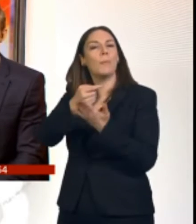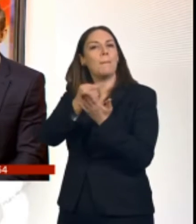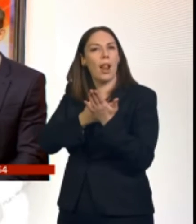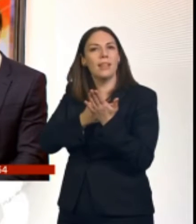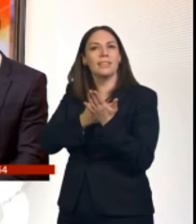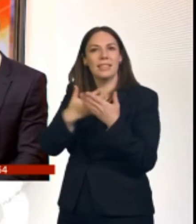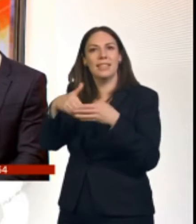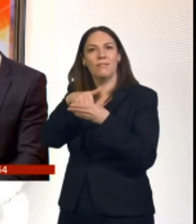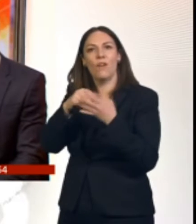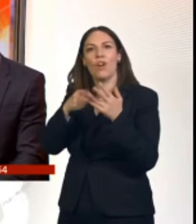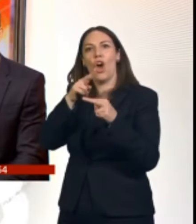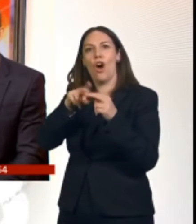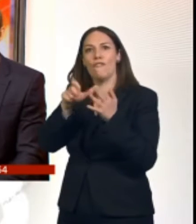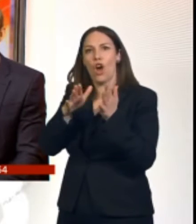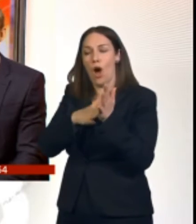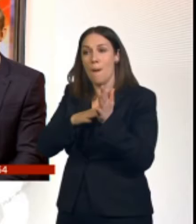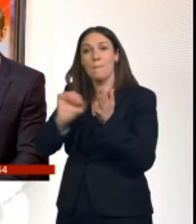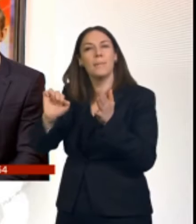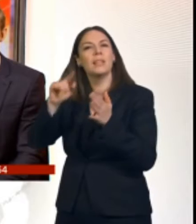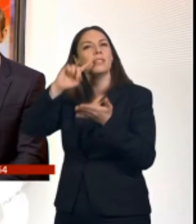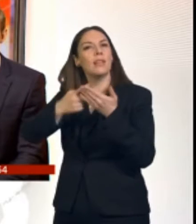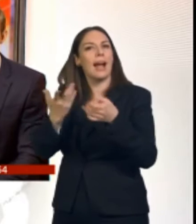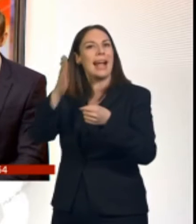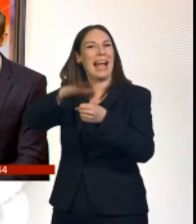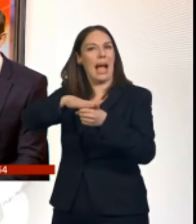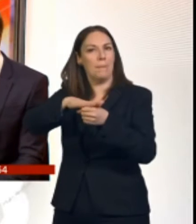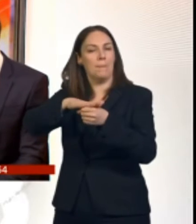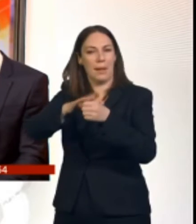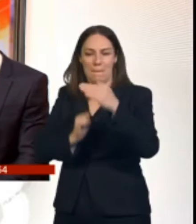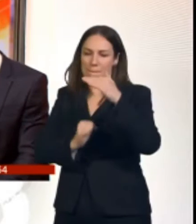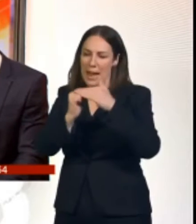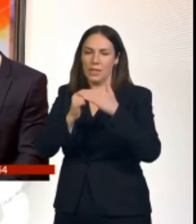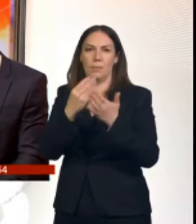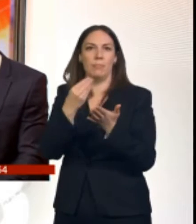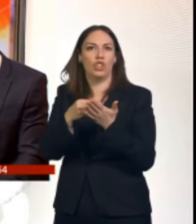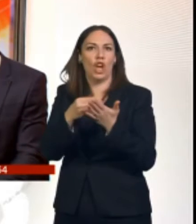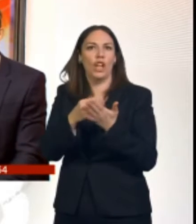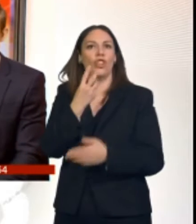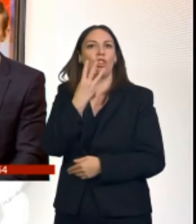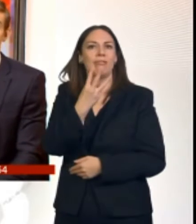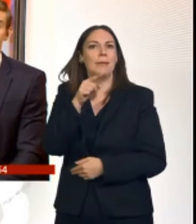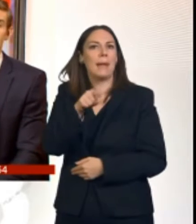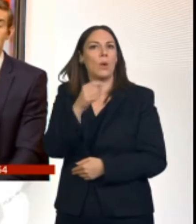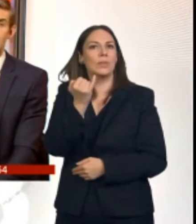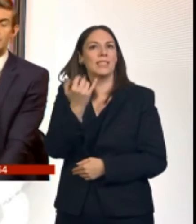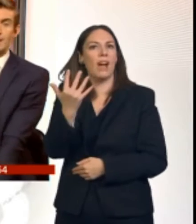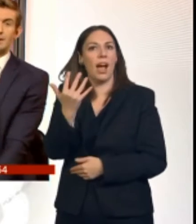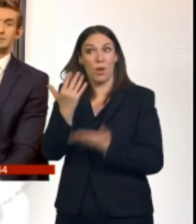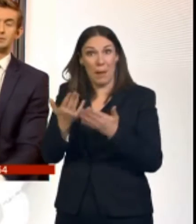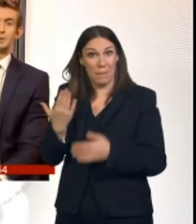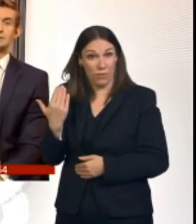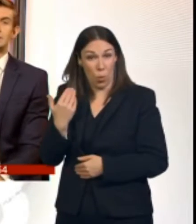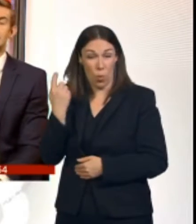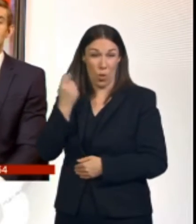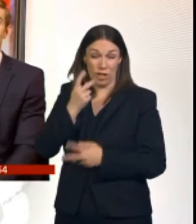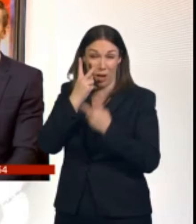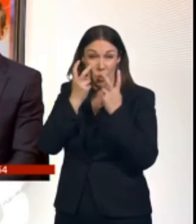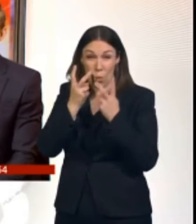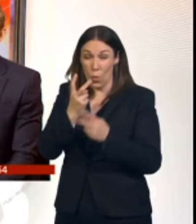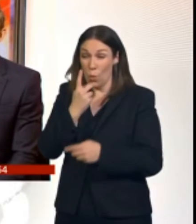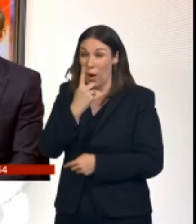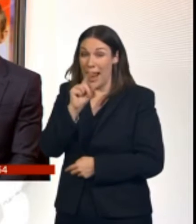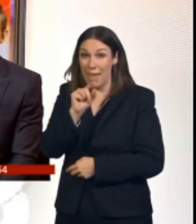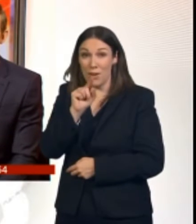morning have imposed that cap. £3.65 is all you'll have to pay rather than that staggering £11.23